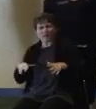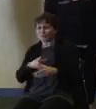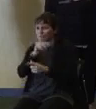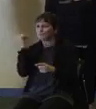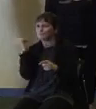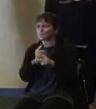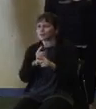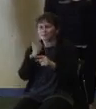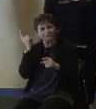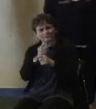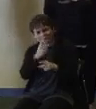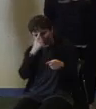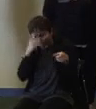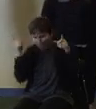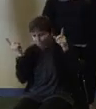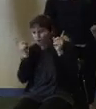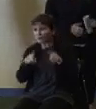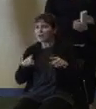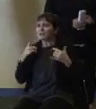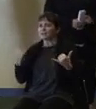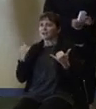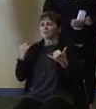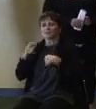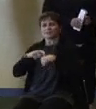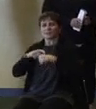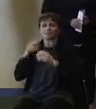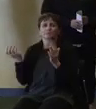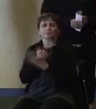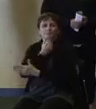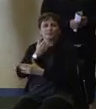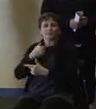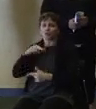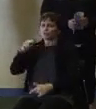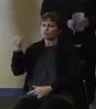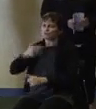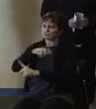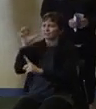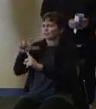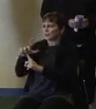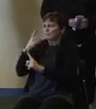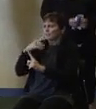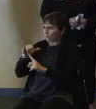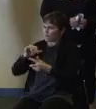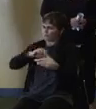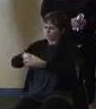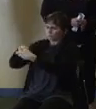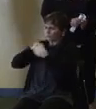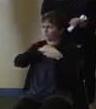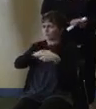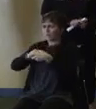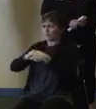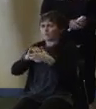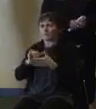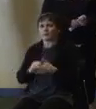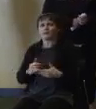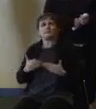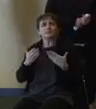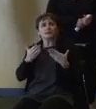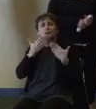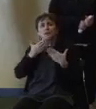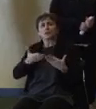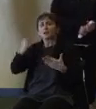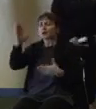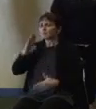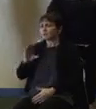that. This is a moment, and no state does it like ours. It's a moment to come together. God bless the agents, the FBI